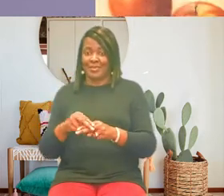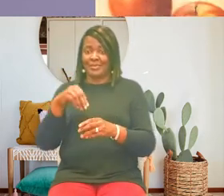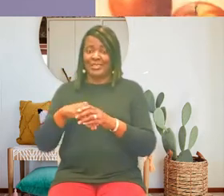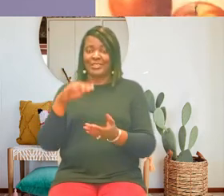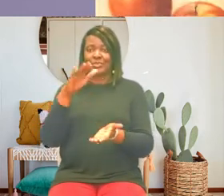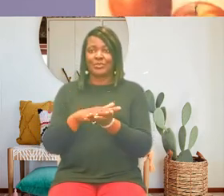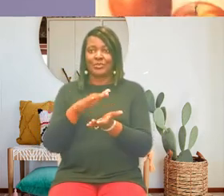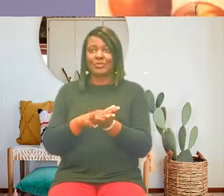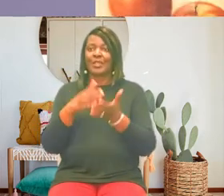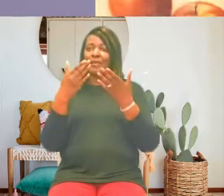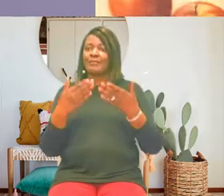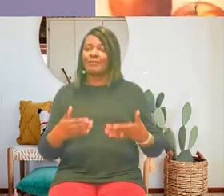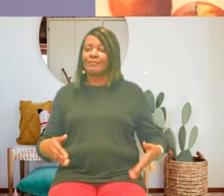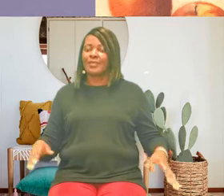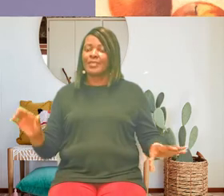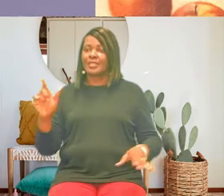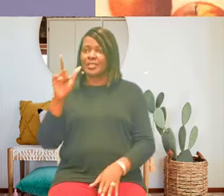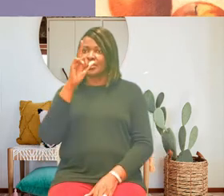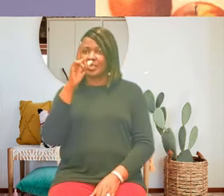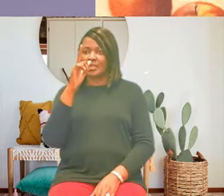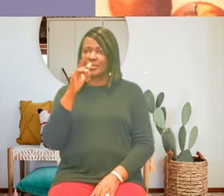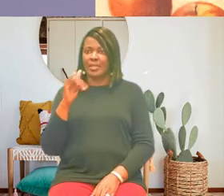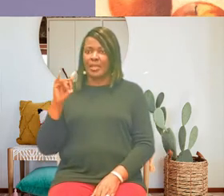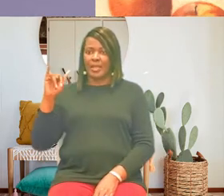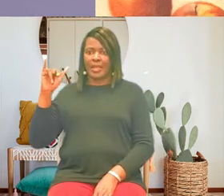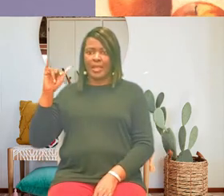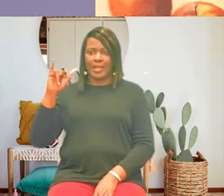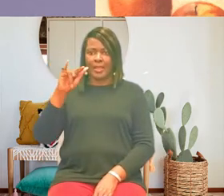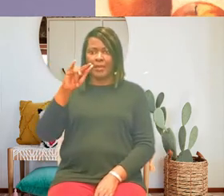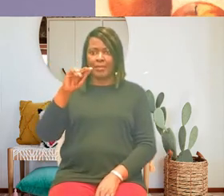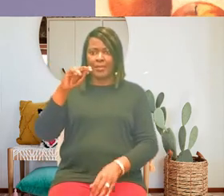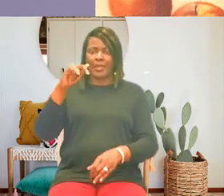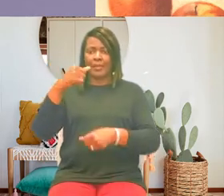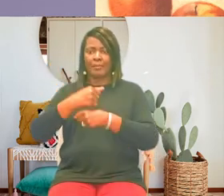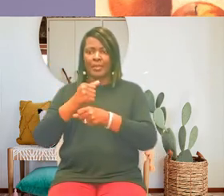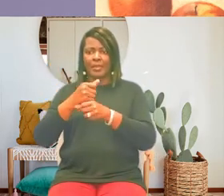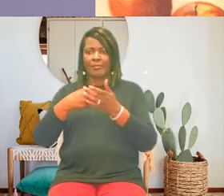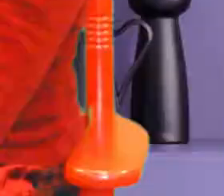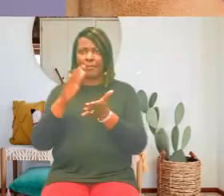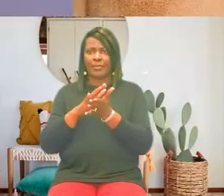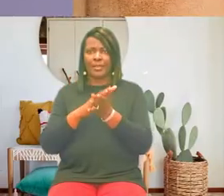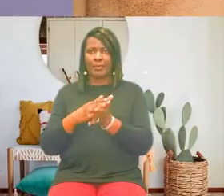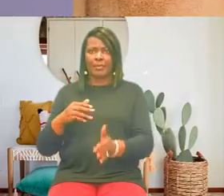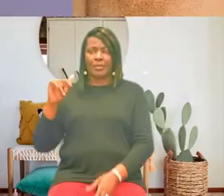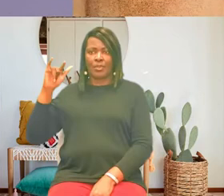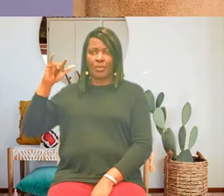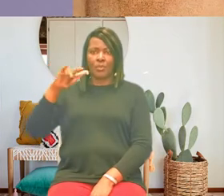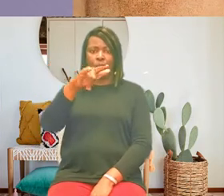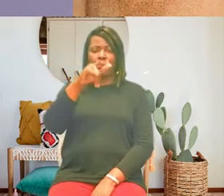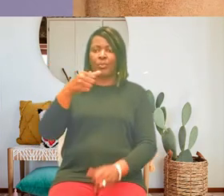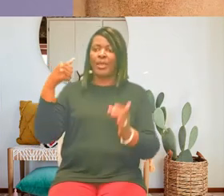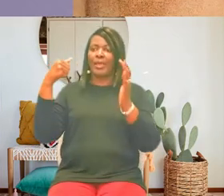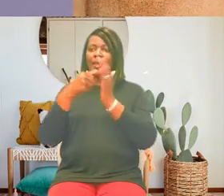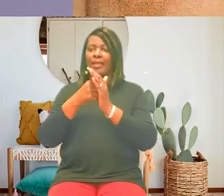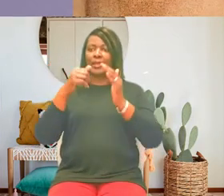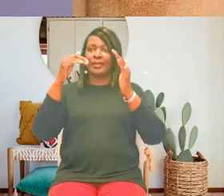a paper airplane sailed past sister anne's head and hit the blackboard whoosh there was a note